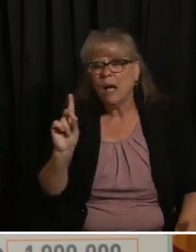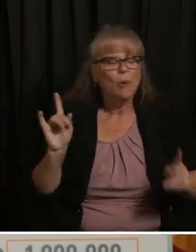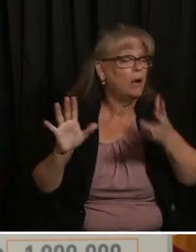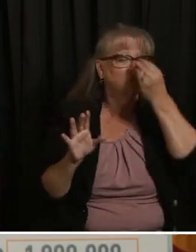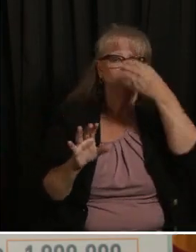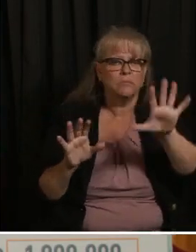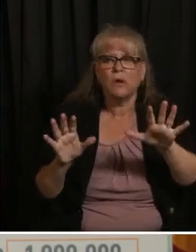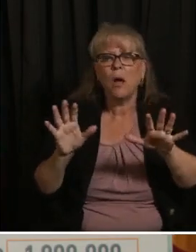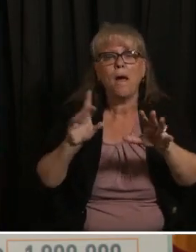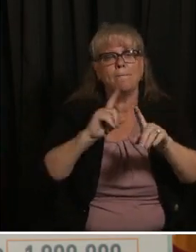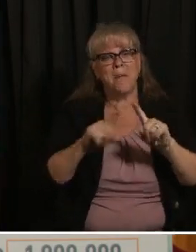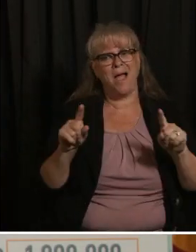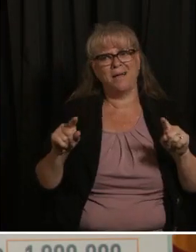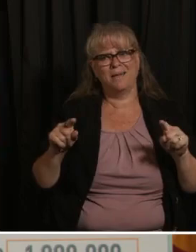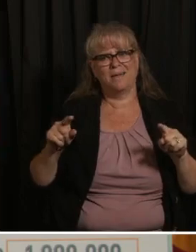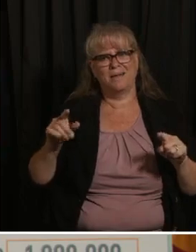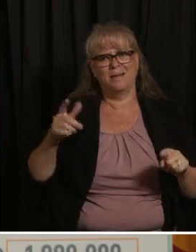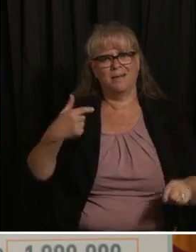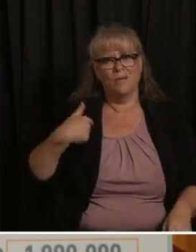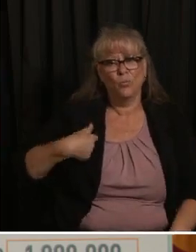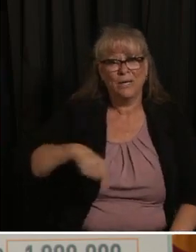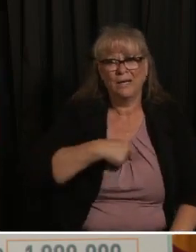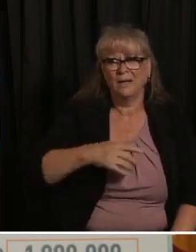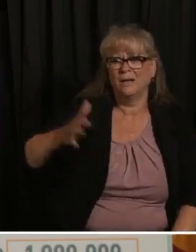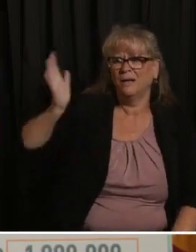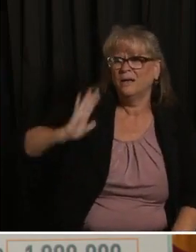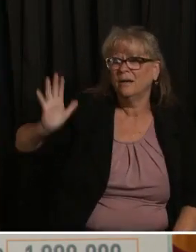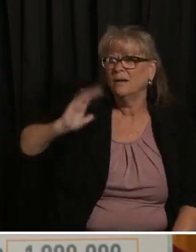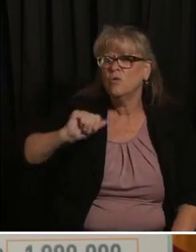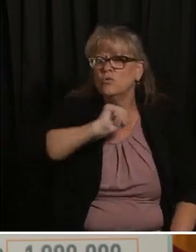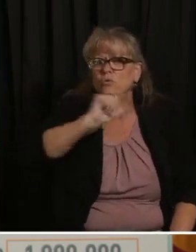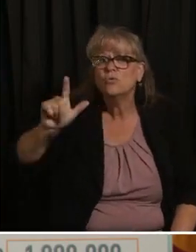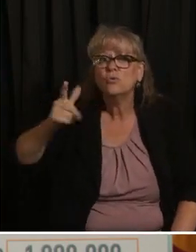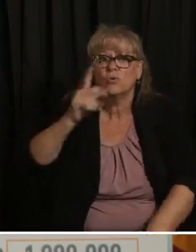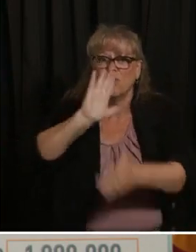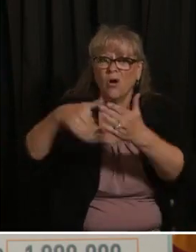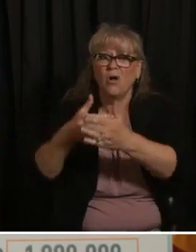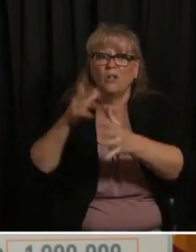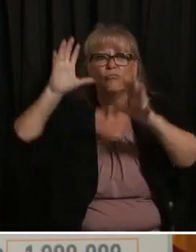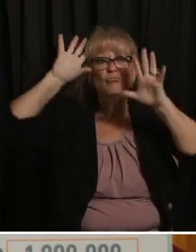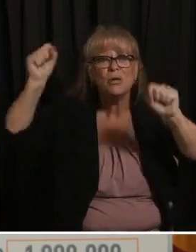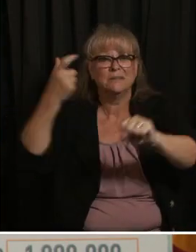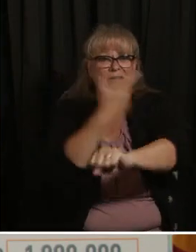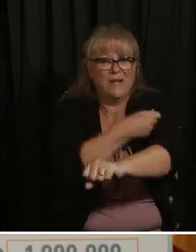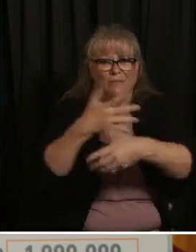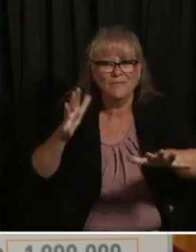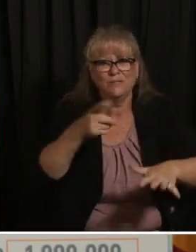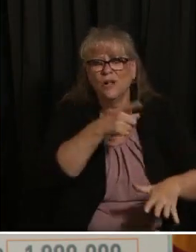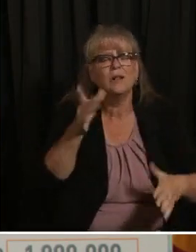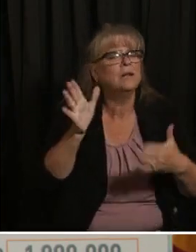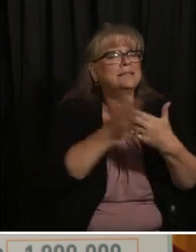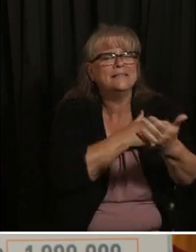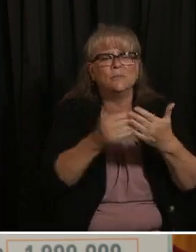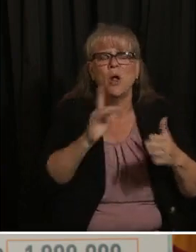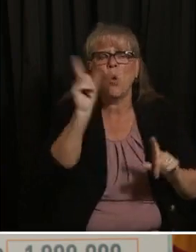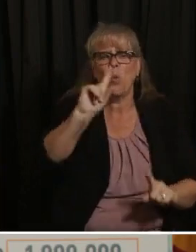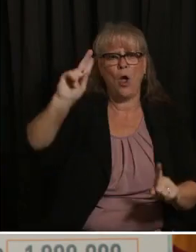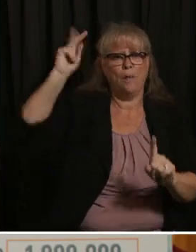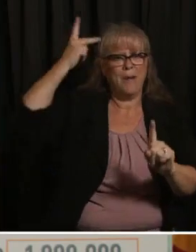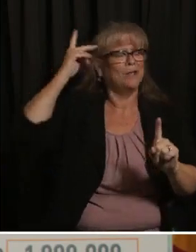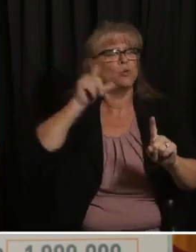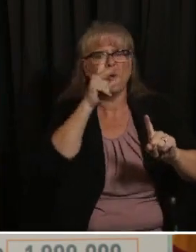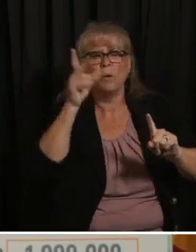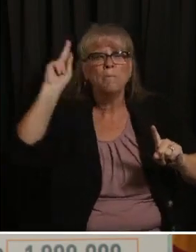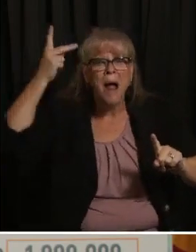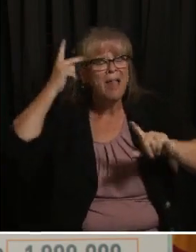uh and it really um has very little to do with what your political ideology is it has everything to do